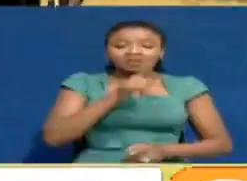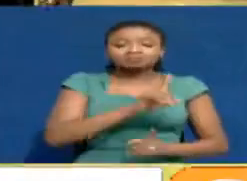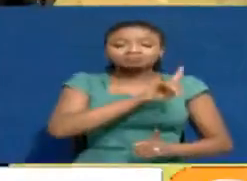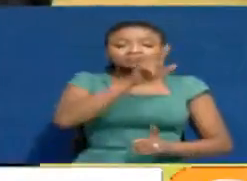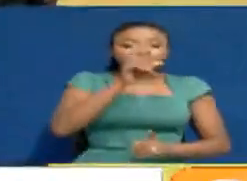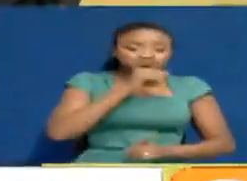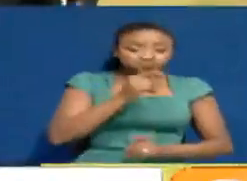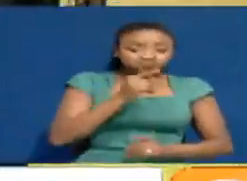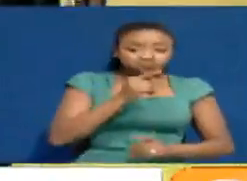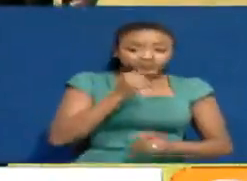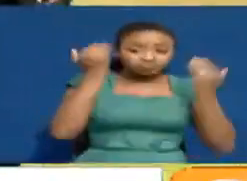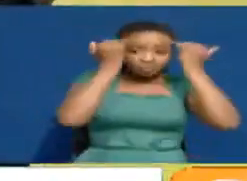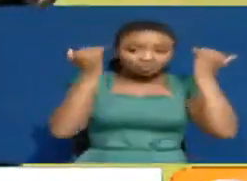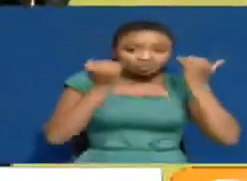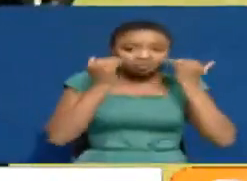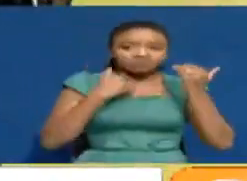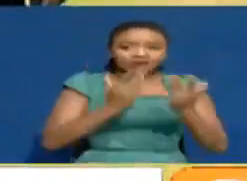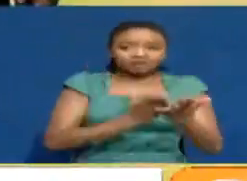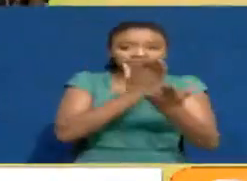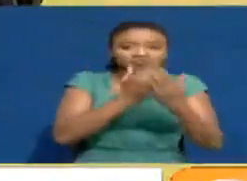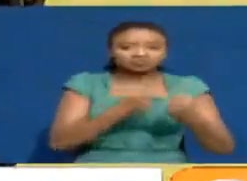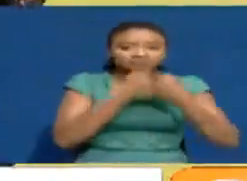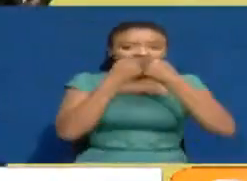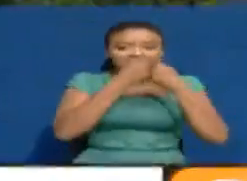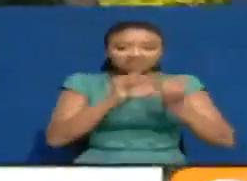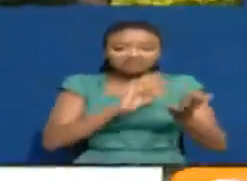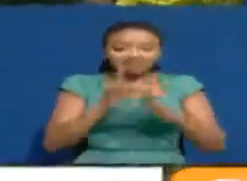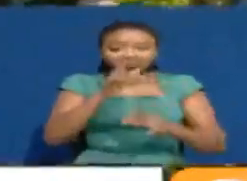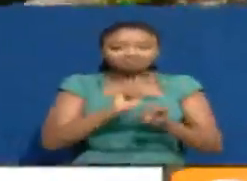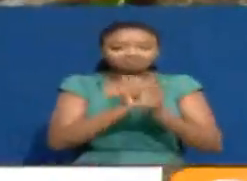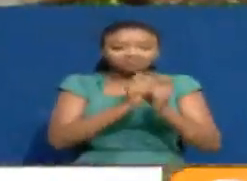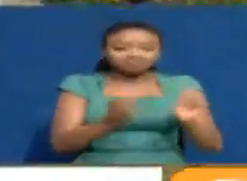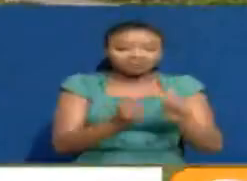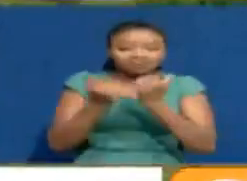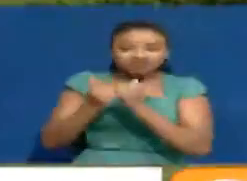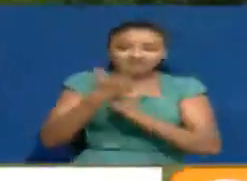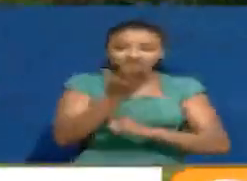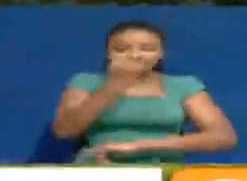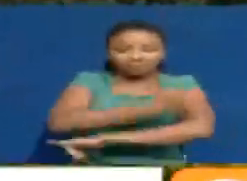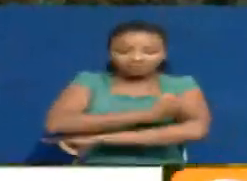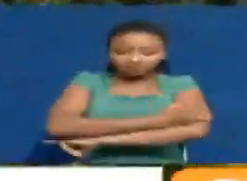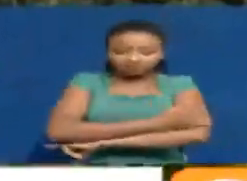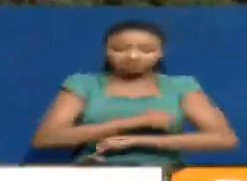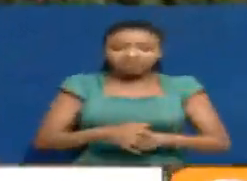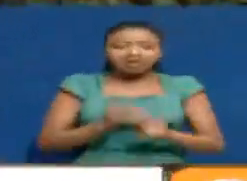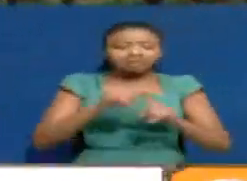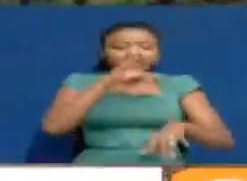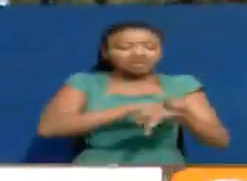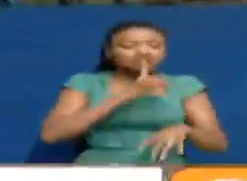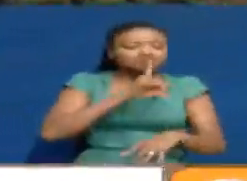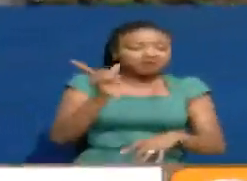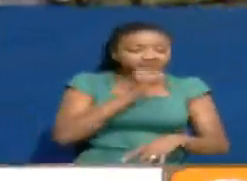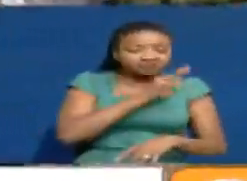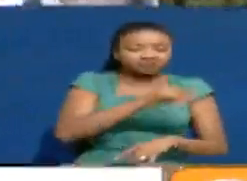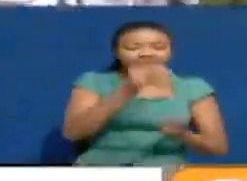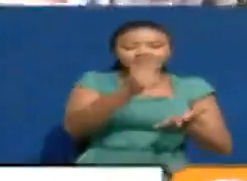fortnight ago with a petition challenging the legality of the reforms at the institution. They secured conservatory orders from the